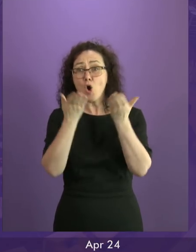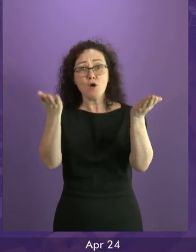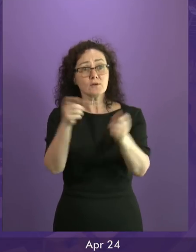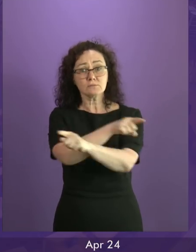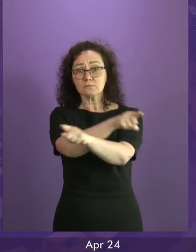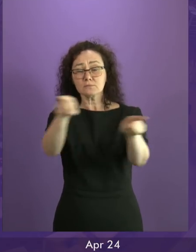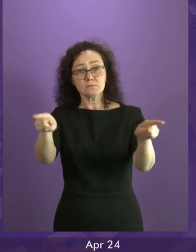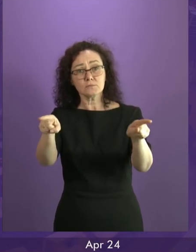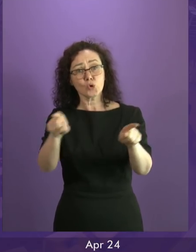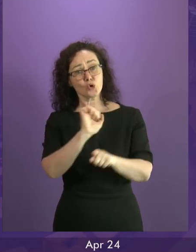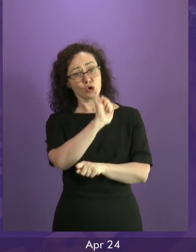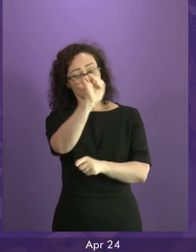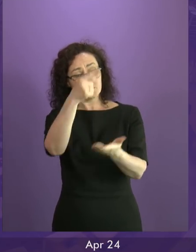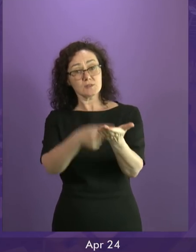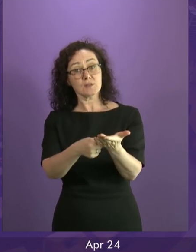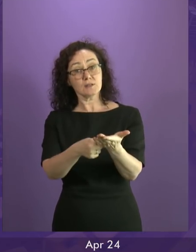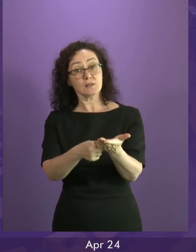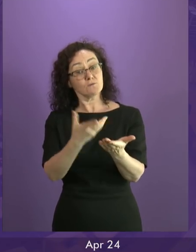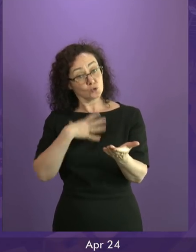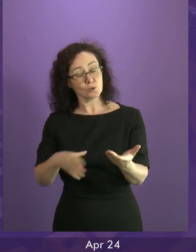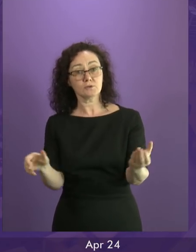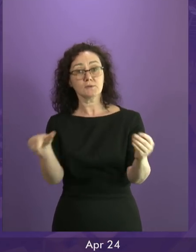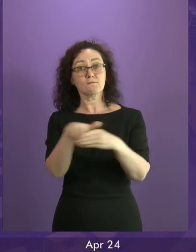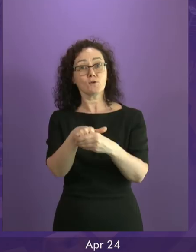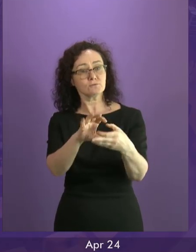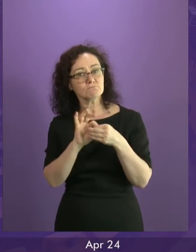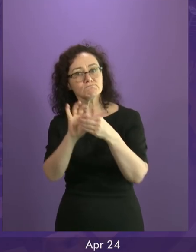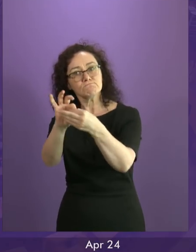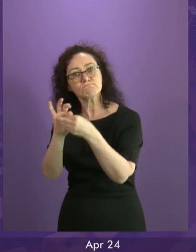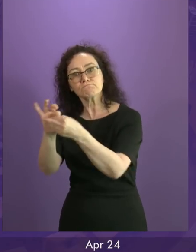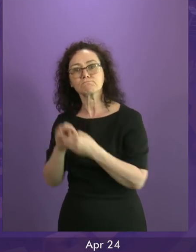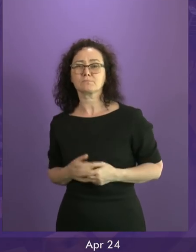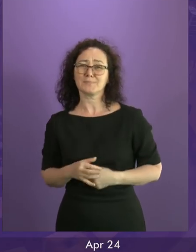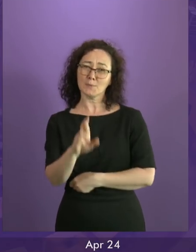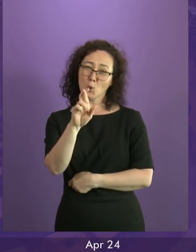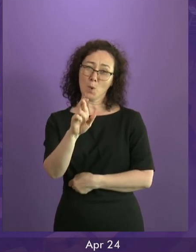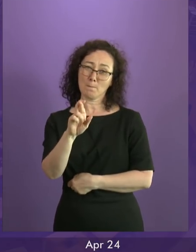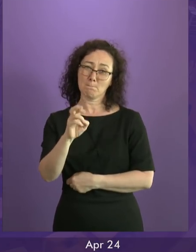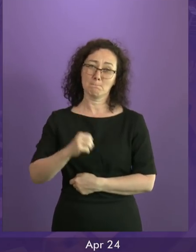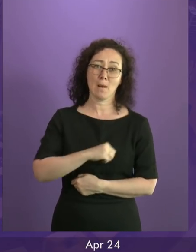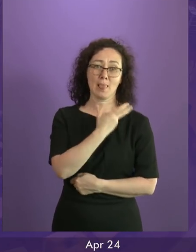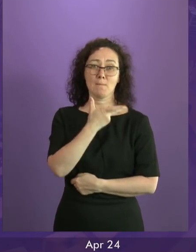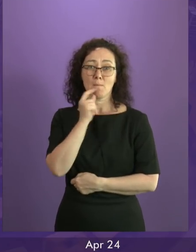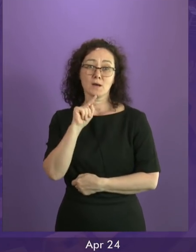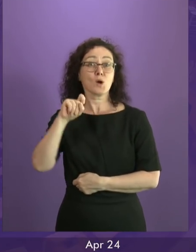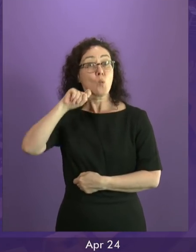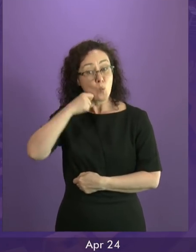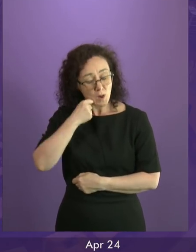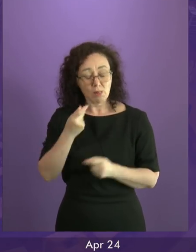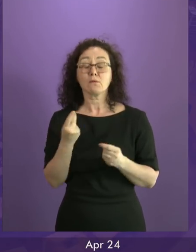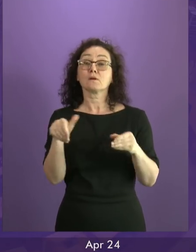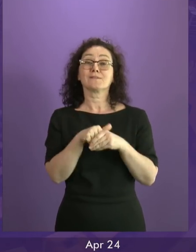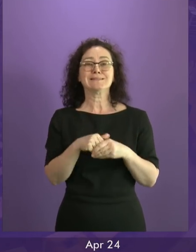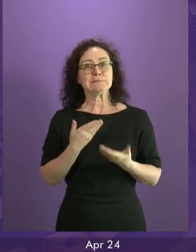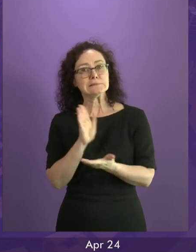other parties to decide whether they wish to engage with that. I hope the Labour Party will. I'm less confident about the Tories. I hope the Labour Party will